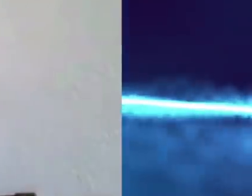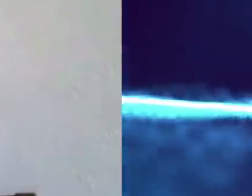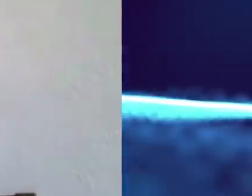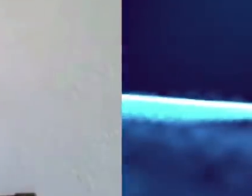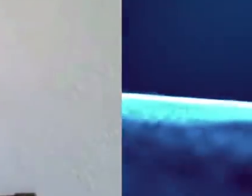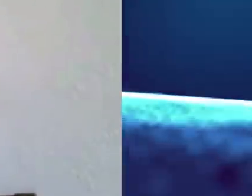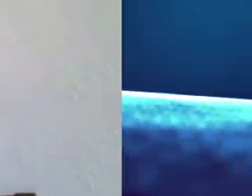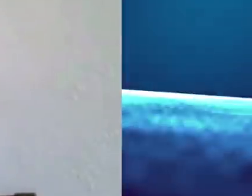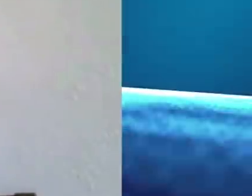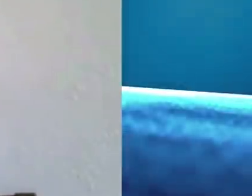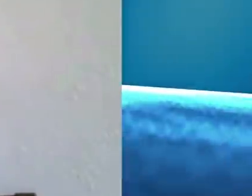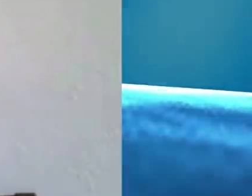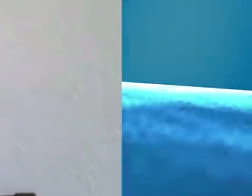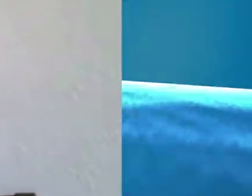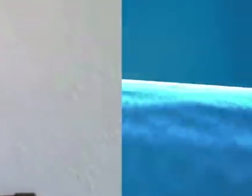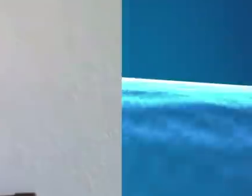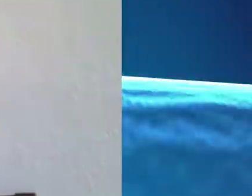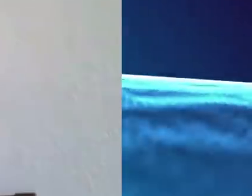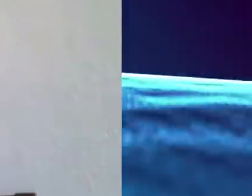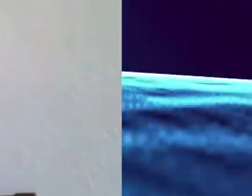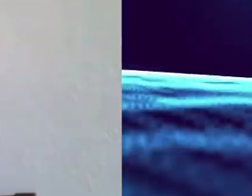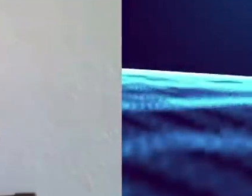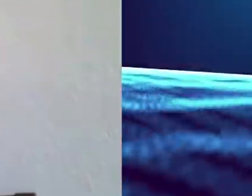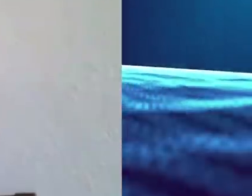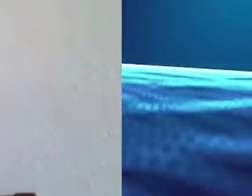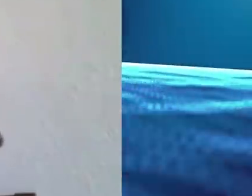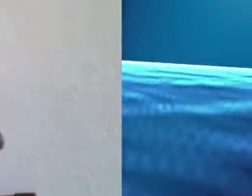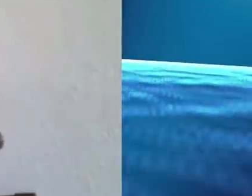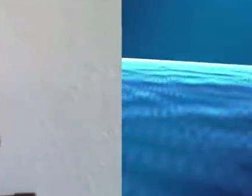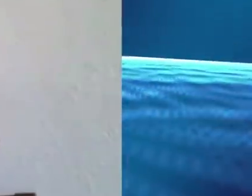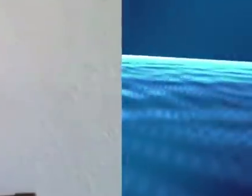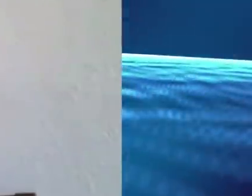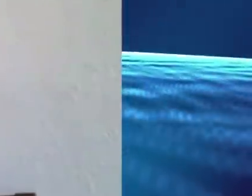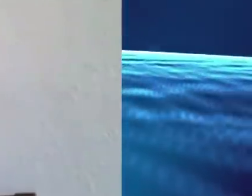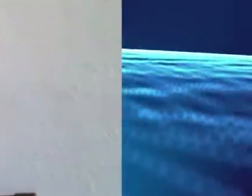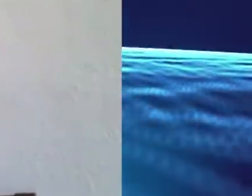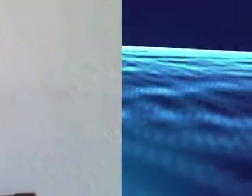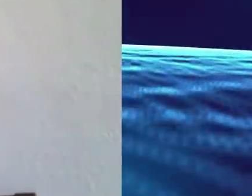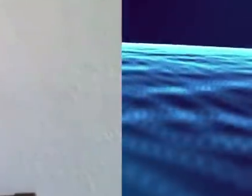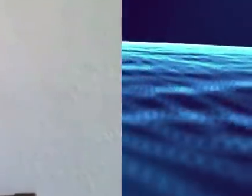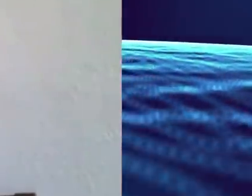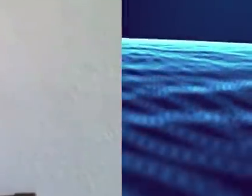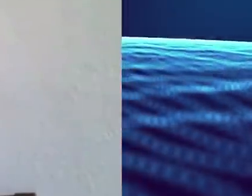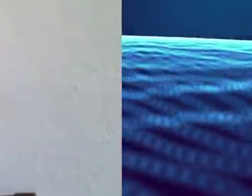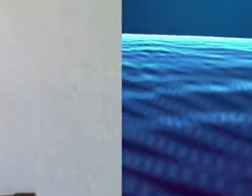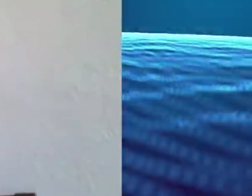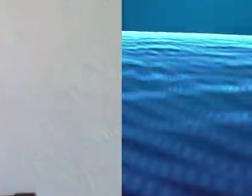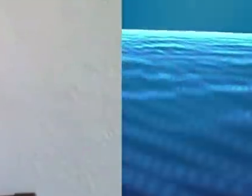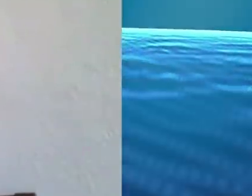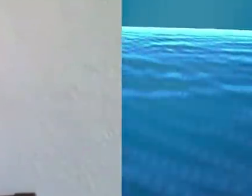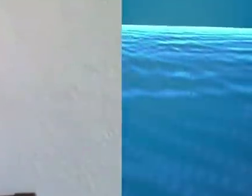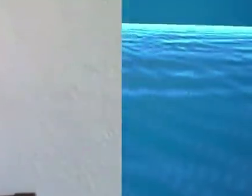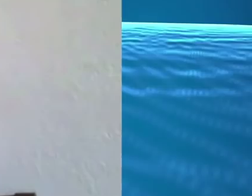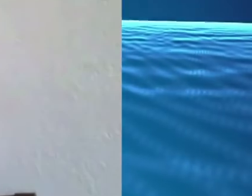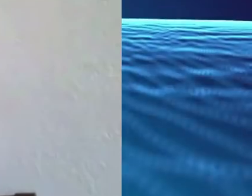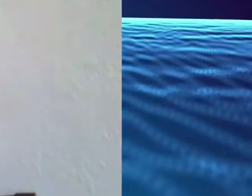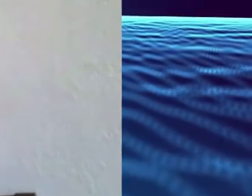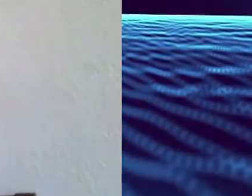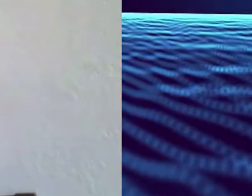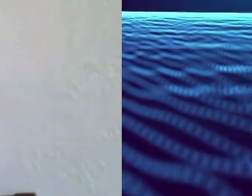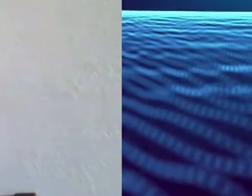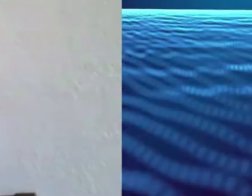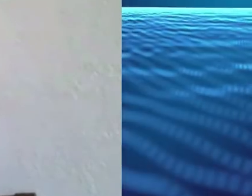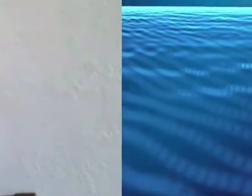And if by chance you're not vaccinated, please come forward even more for testing so we can get you any help that you may